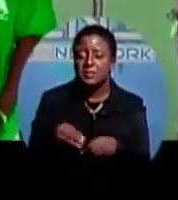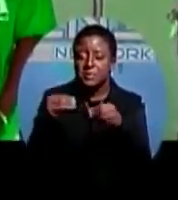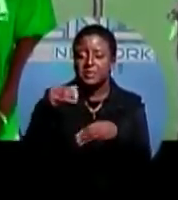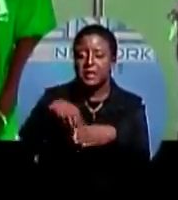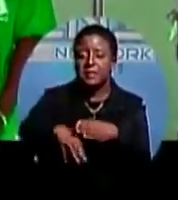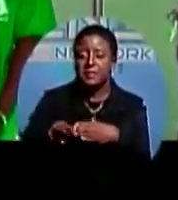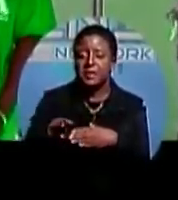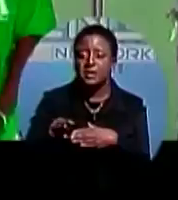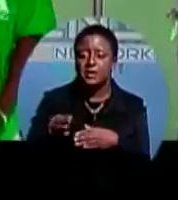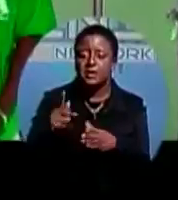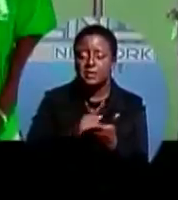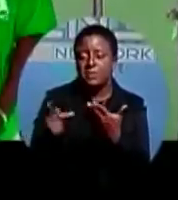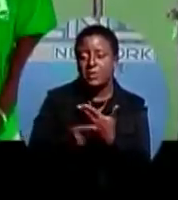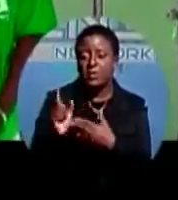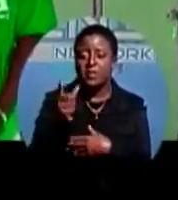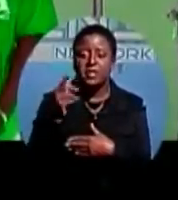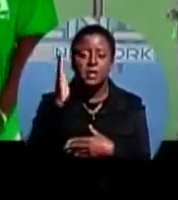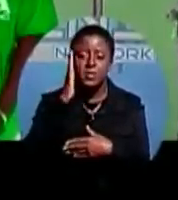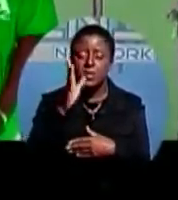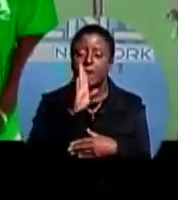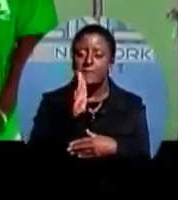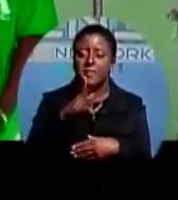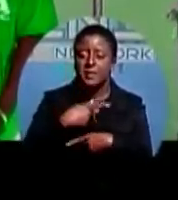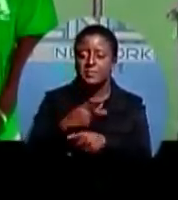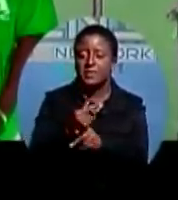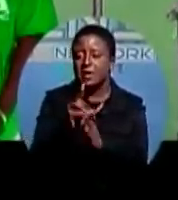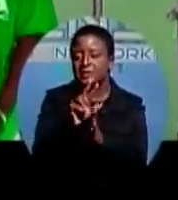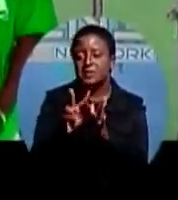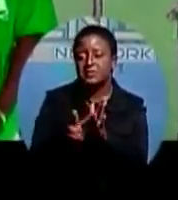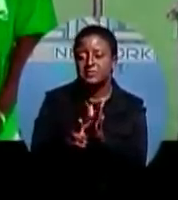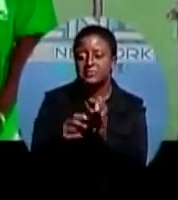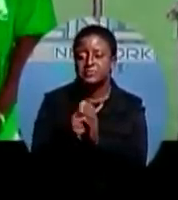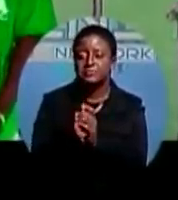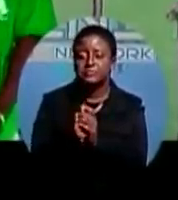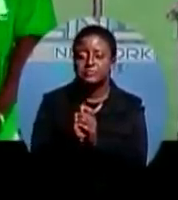this program where they will be productive. Carla Palmer, ZNS News.